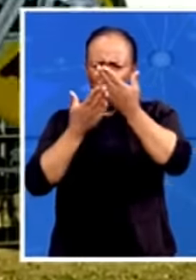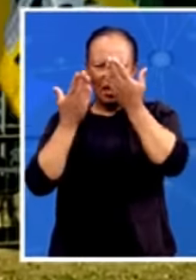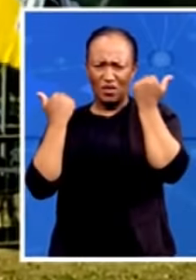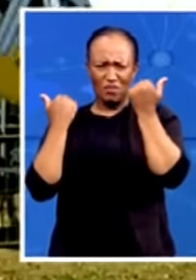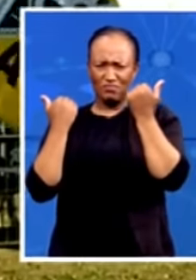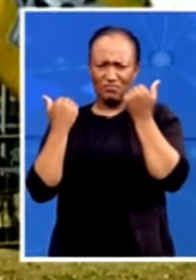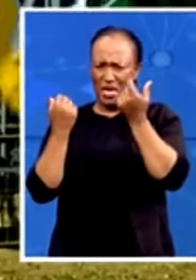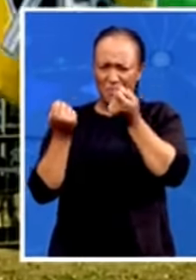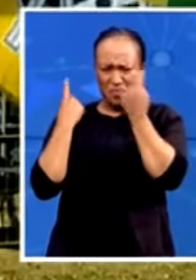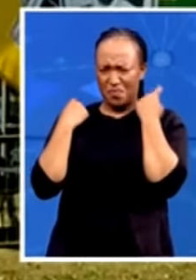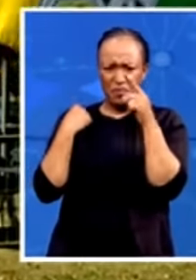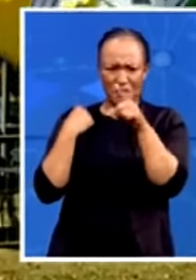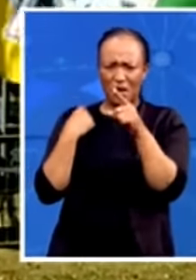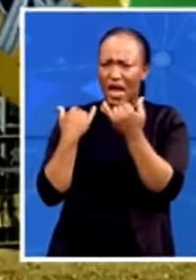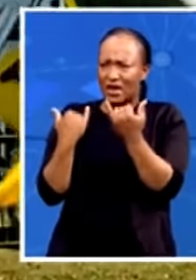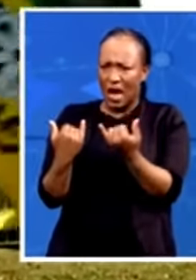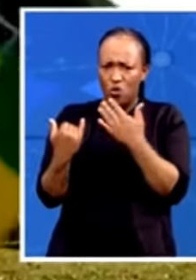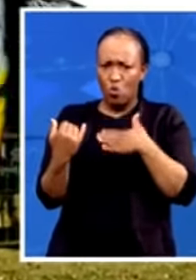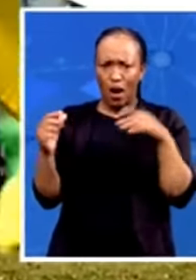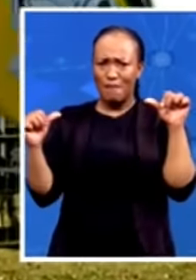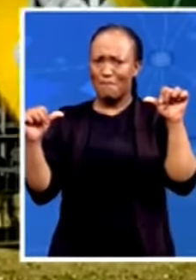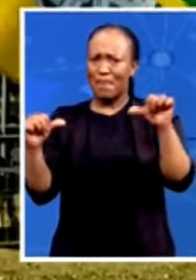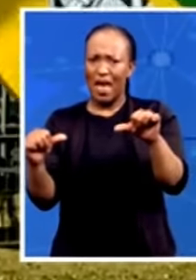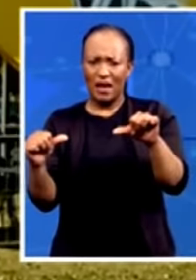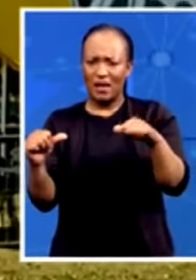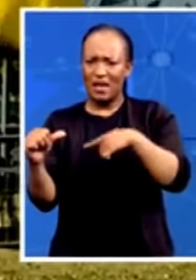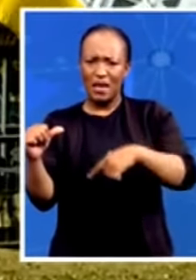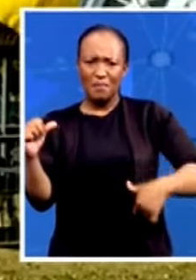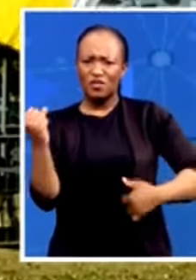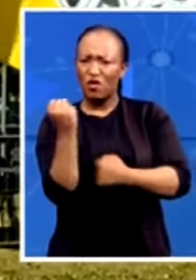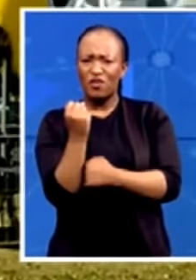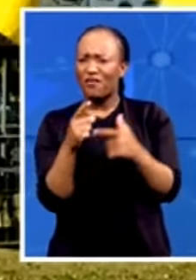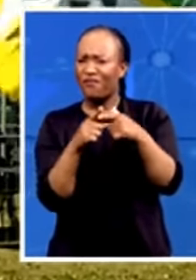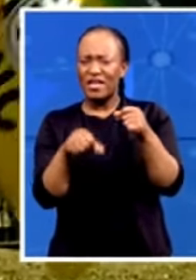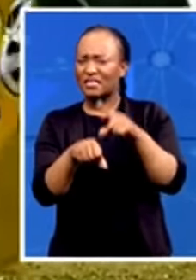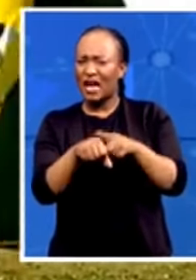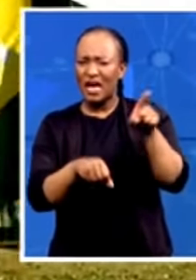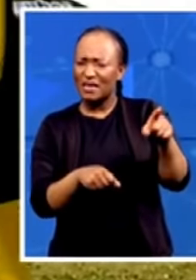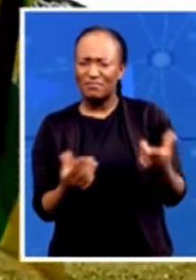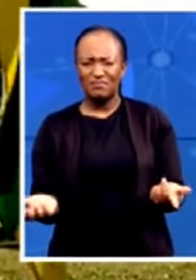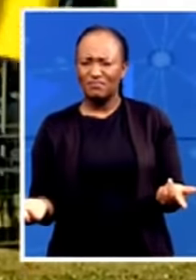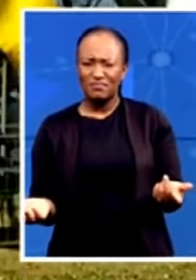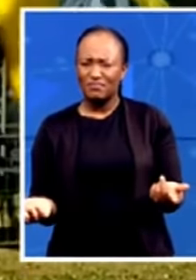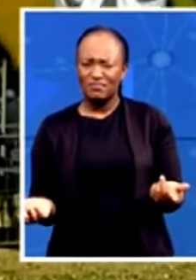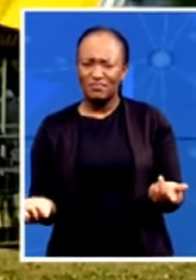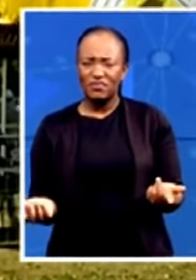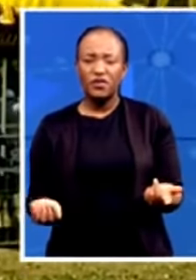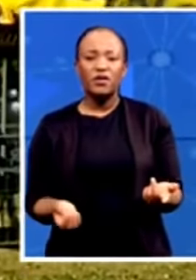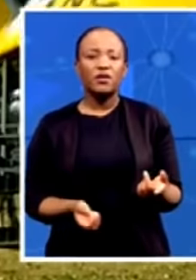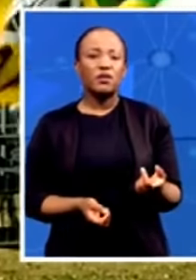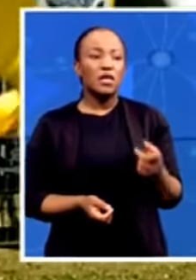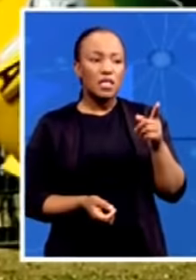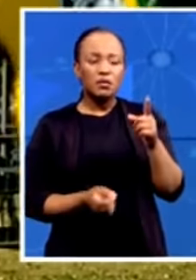from now, after he finished his sentence, basically. The call comes from the tears, the